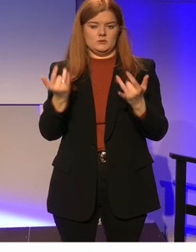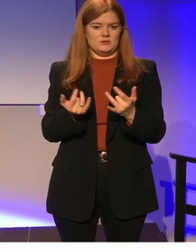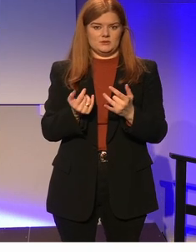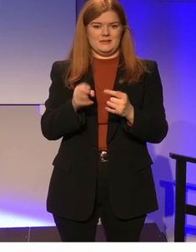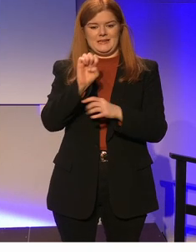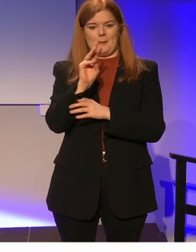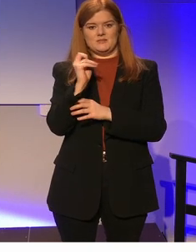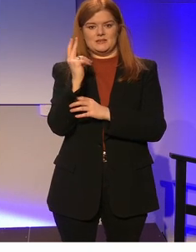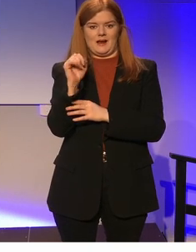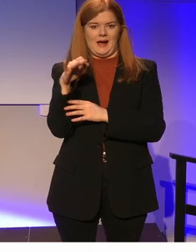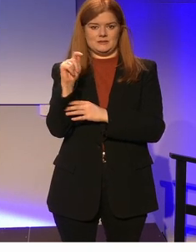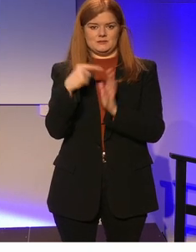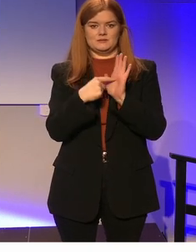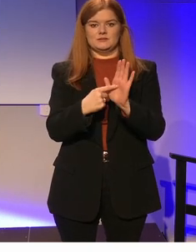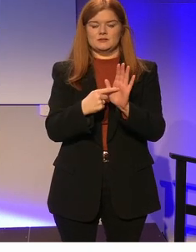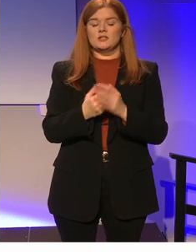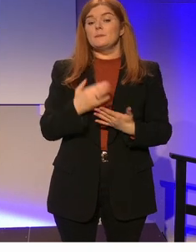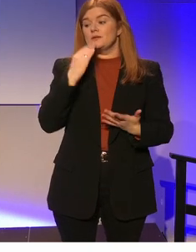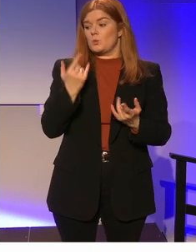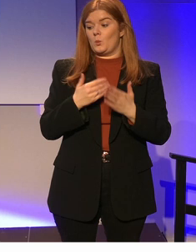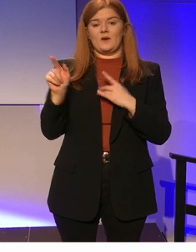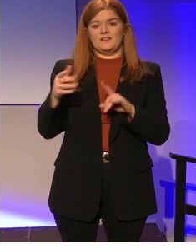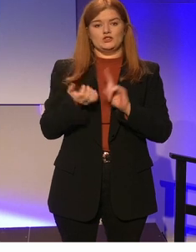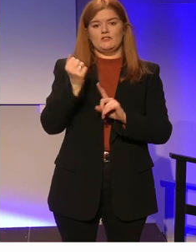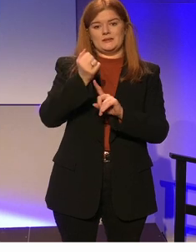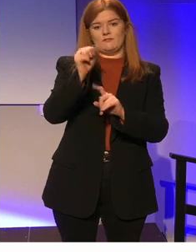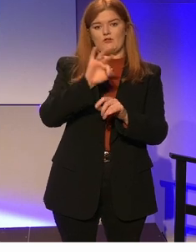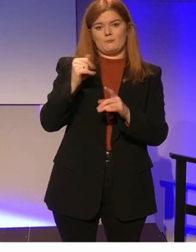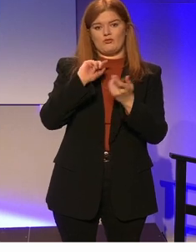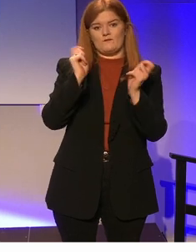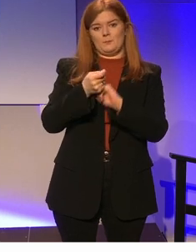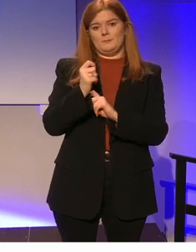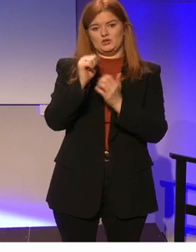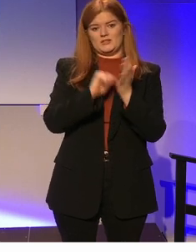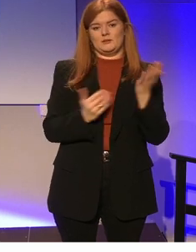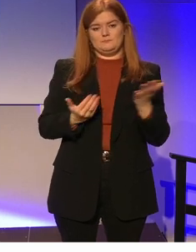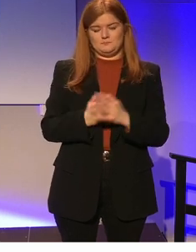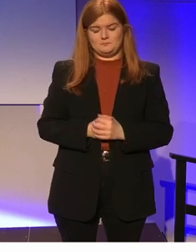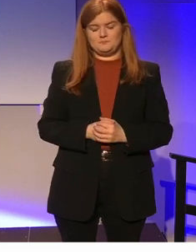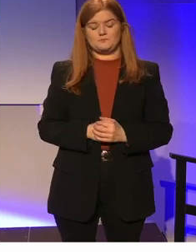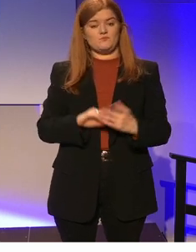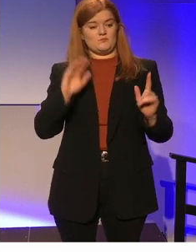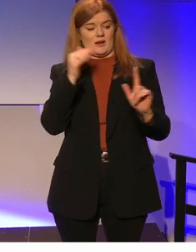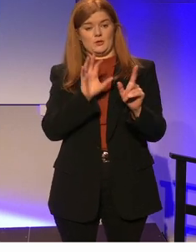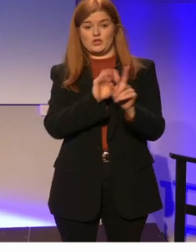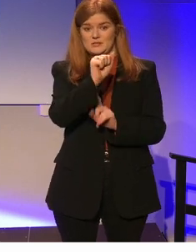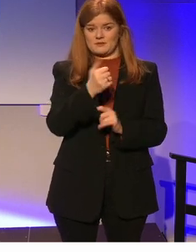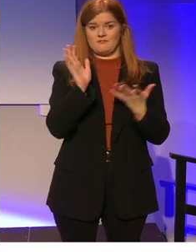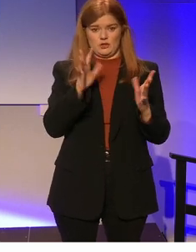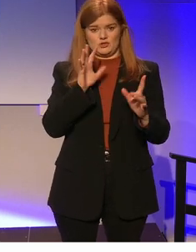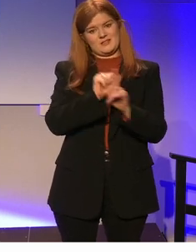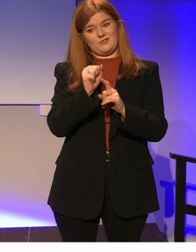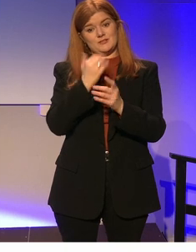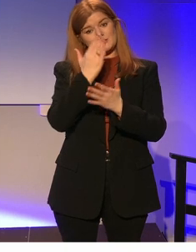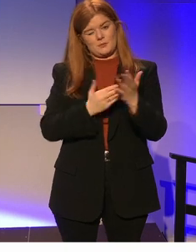the Epson Act. So what are these milestones of the reform agenda? The milestones of the reform agenda, I have identified